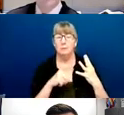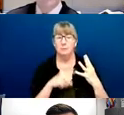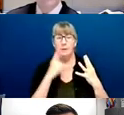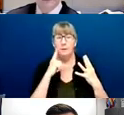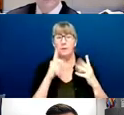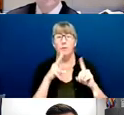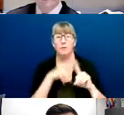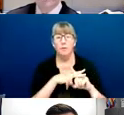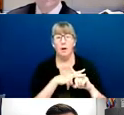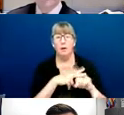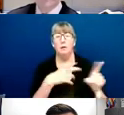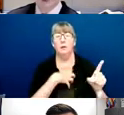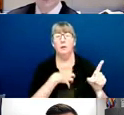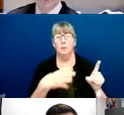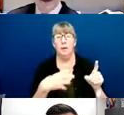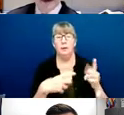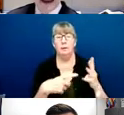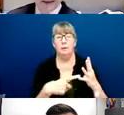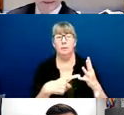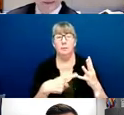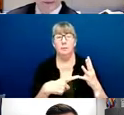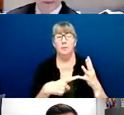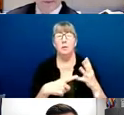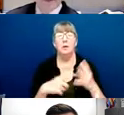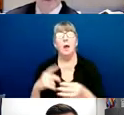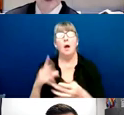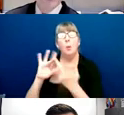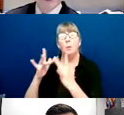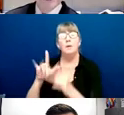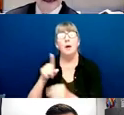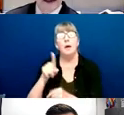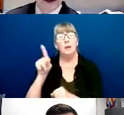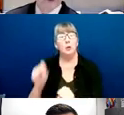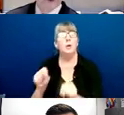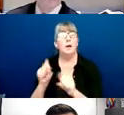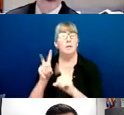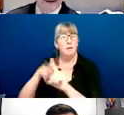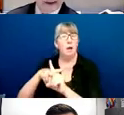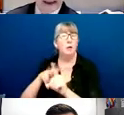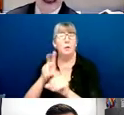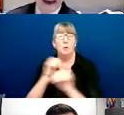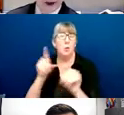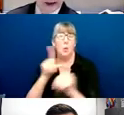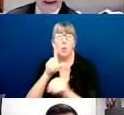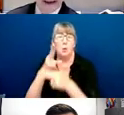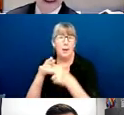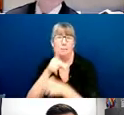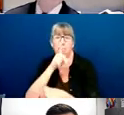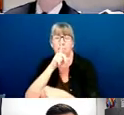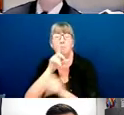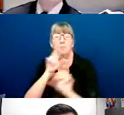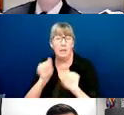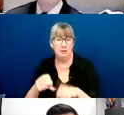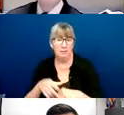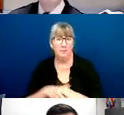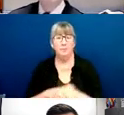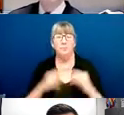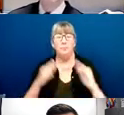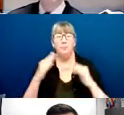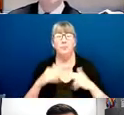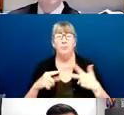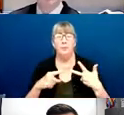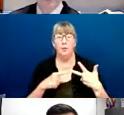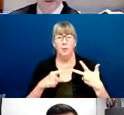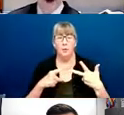including anonymous complaints on the COPA website. Lastly, the third involved city agency is the Office of